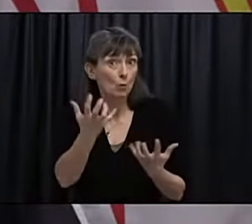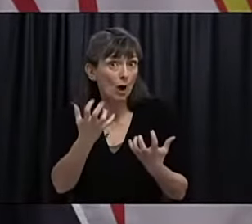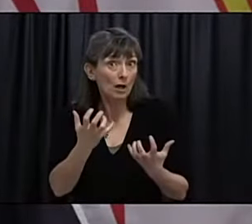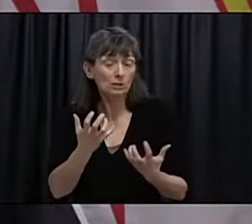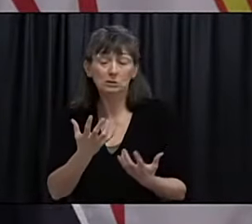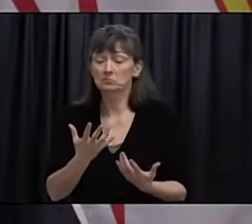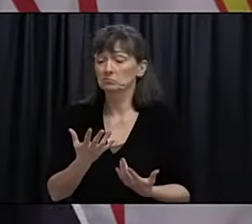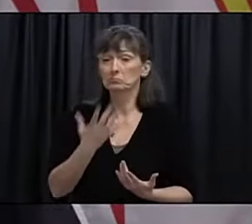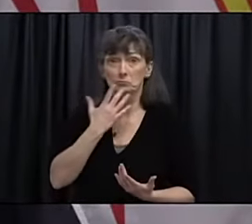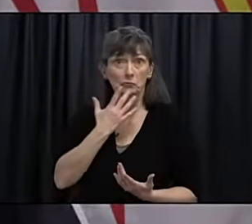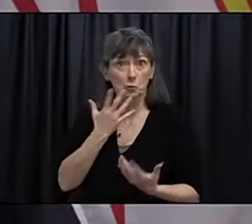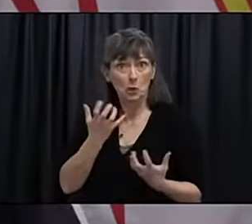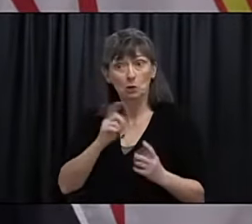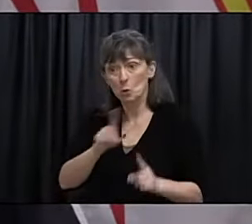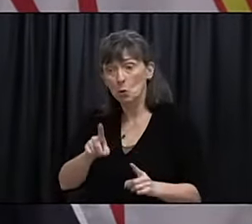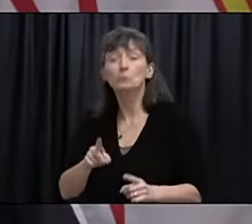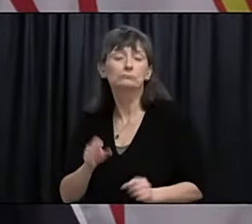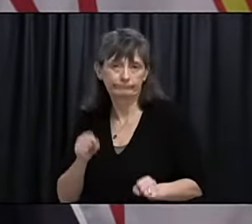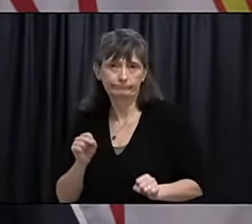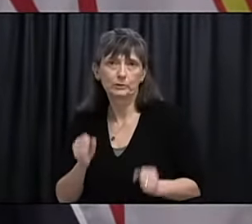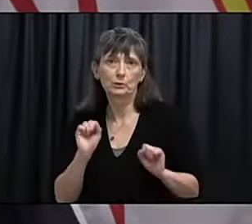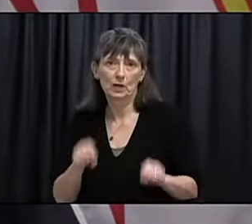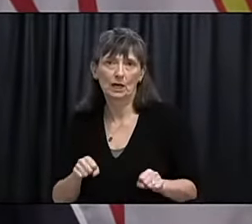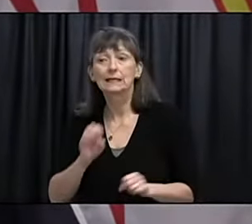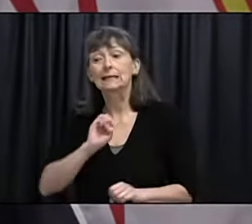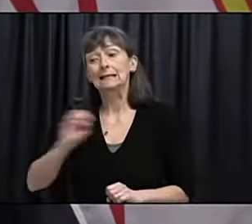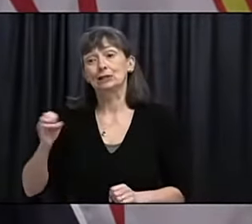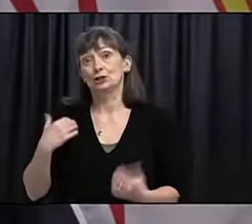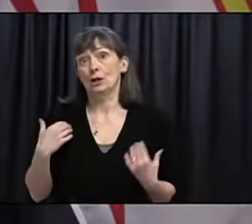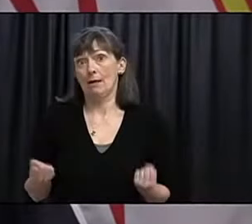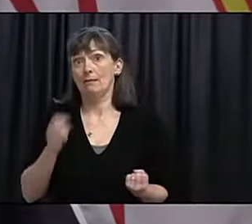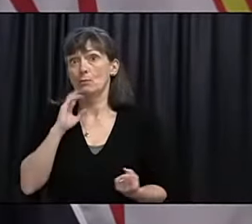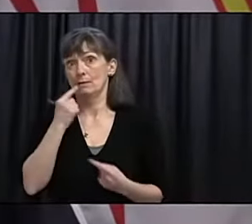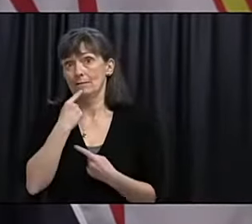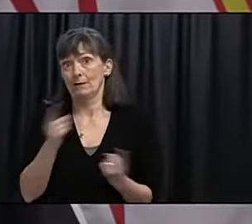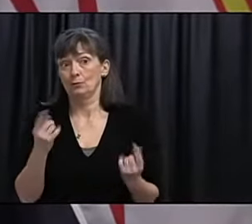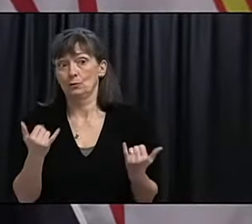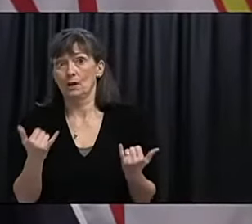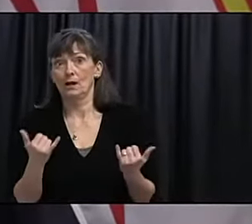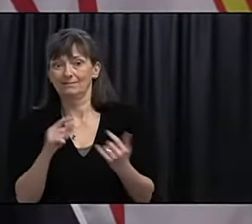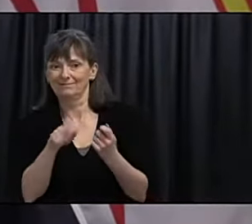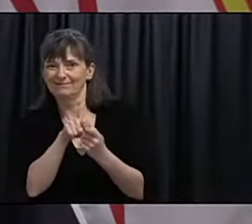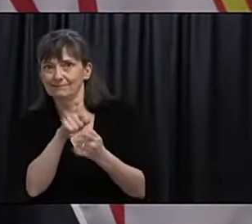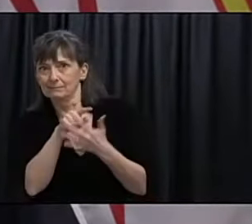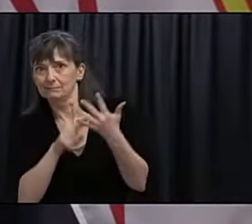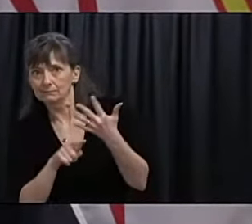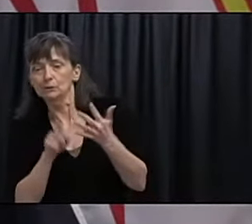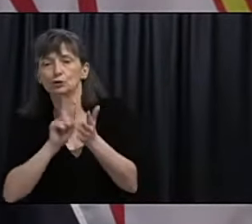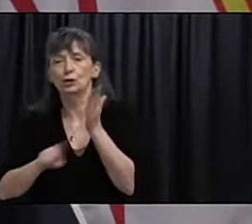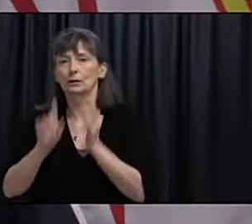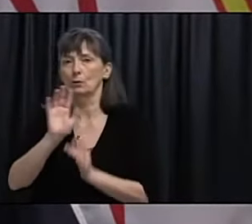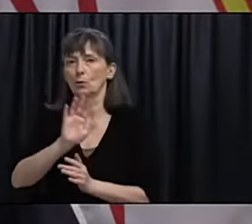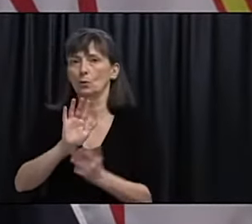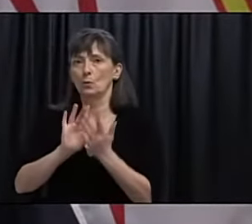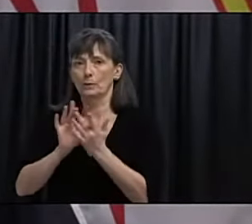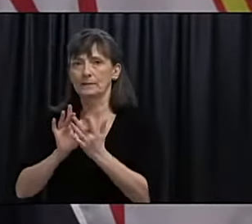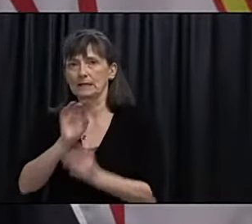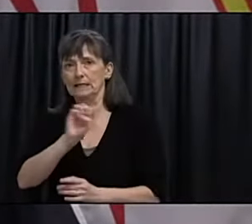reach out. Eastern Health will be providing some of that information and news release as well. So you can certainly check on their website